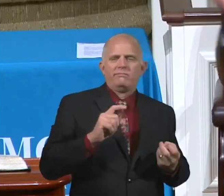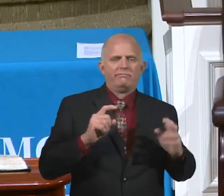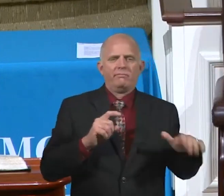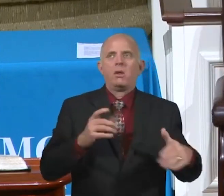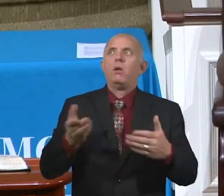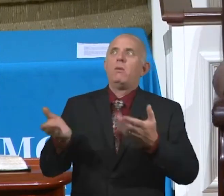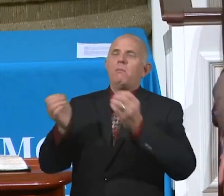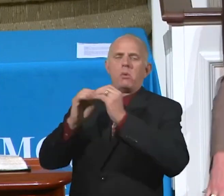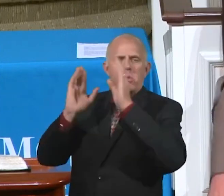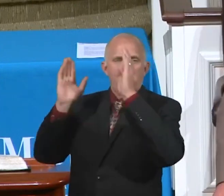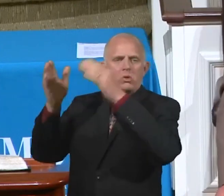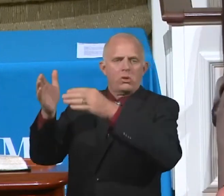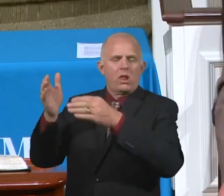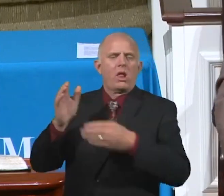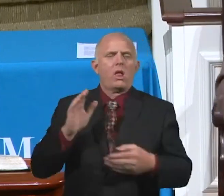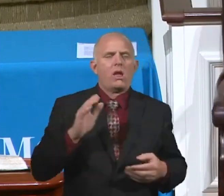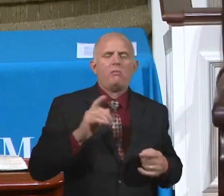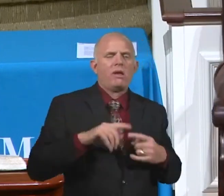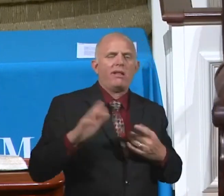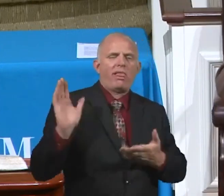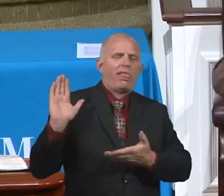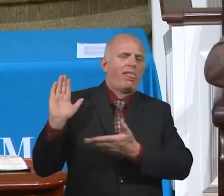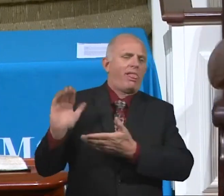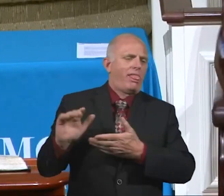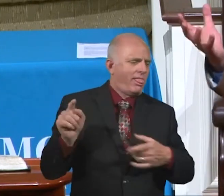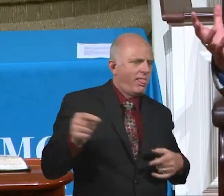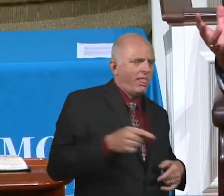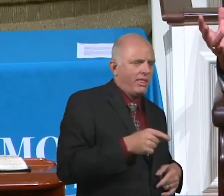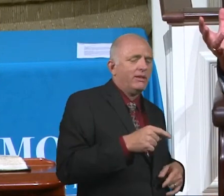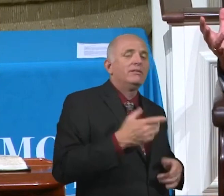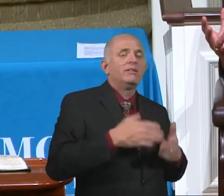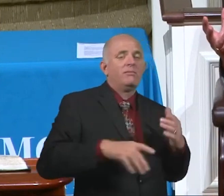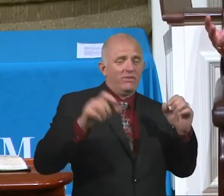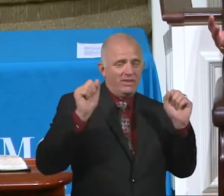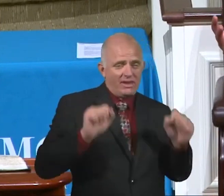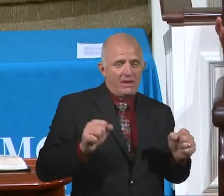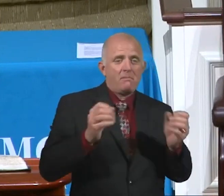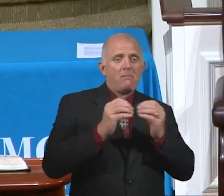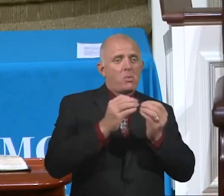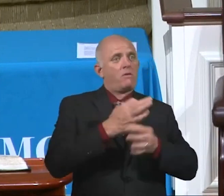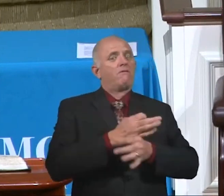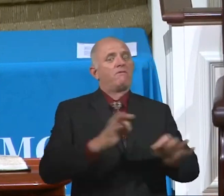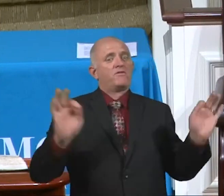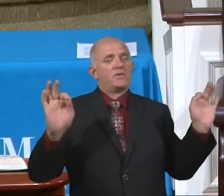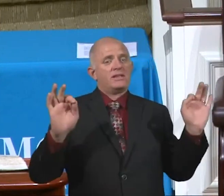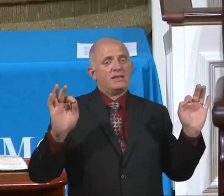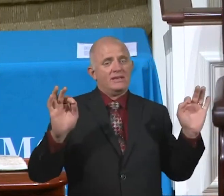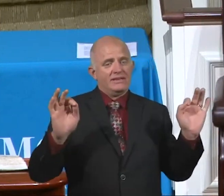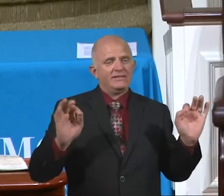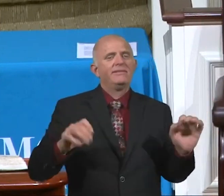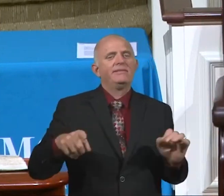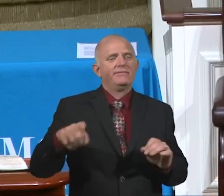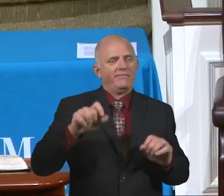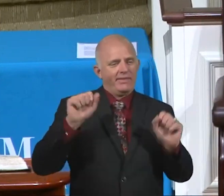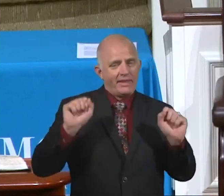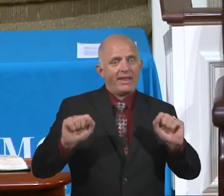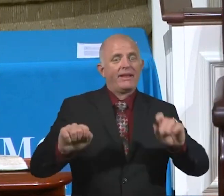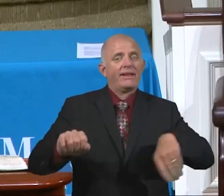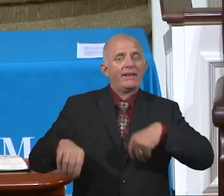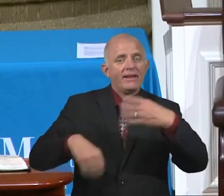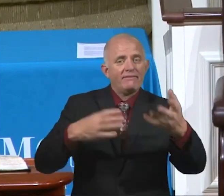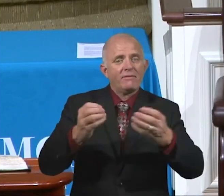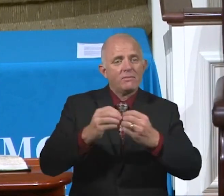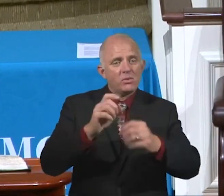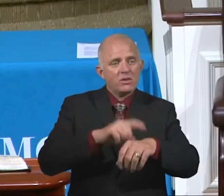going somewhere else. Some of you can do it right here at First Baptist Church. But you could be more free. You could be, you could be, you could give more time to